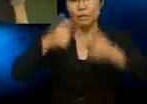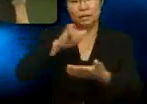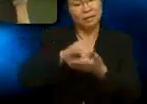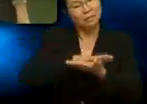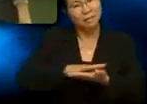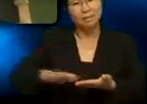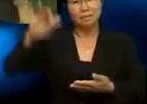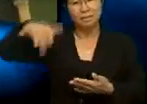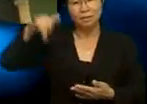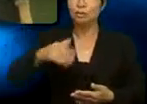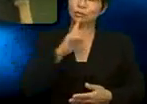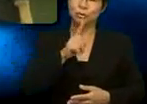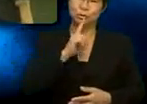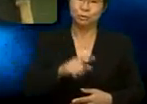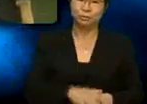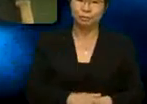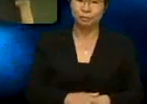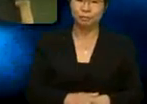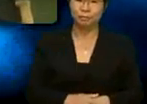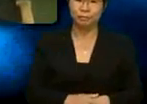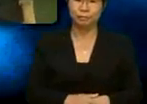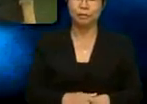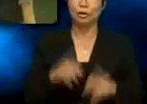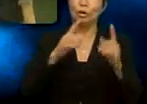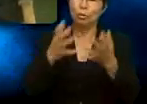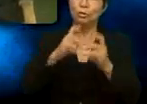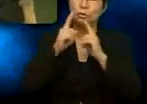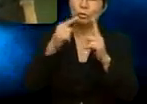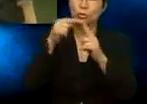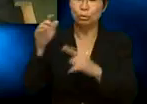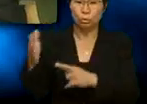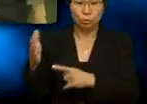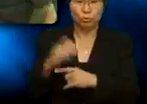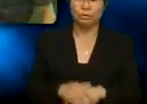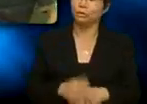Sure, sure, sure. Um, he wants to talk to you. Sure, go ahead.